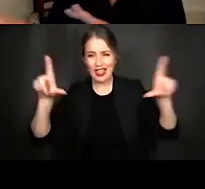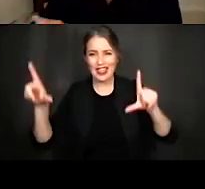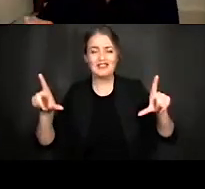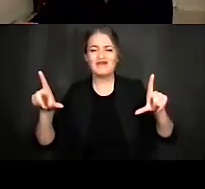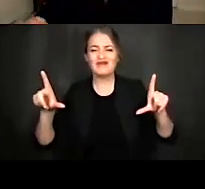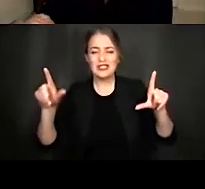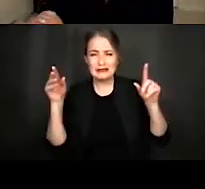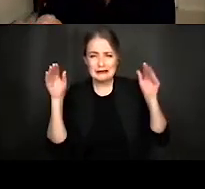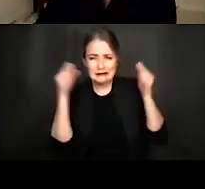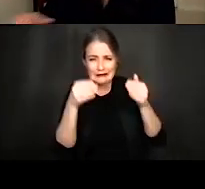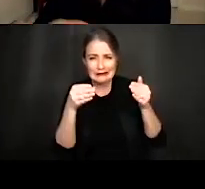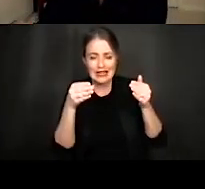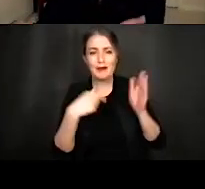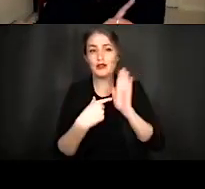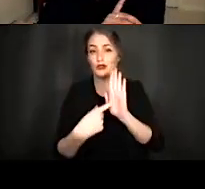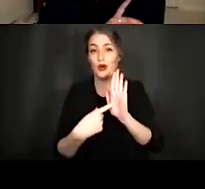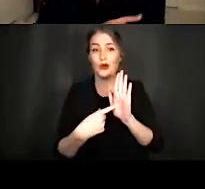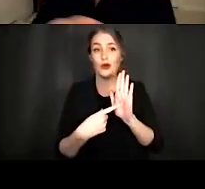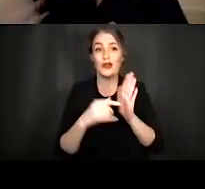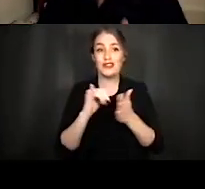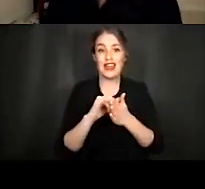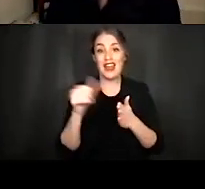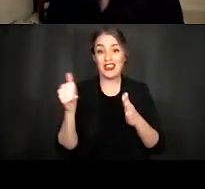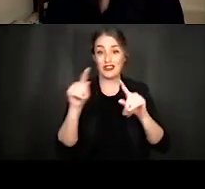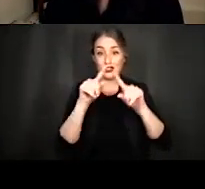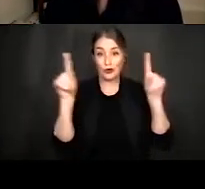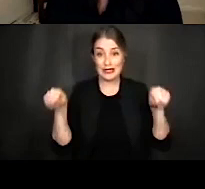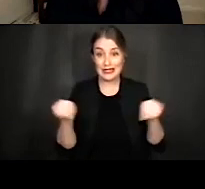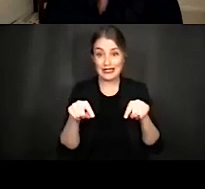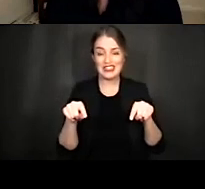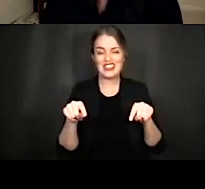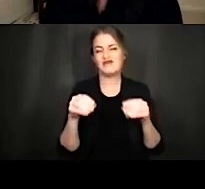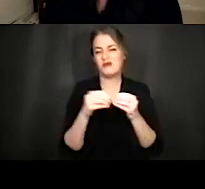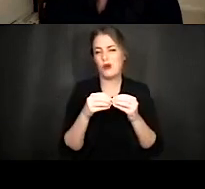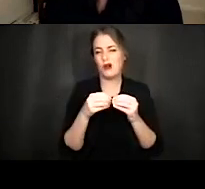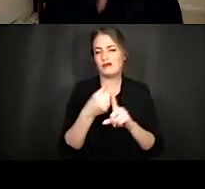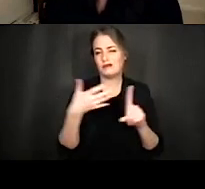until it, it shows the oscilloscope screen, which I'll talk you through in more detail.